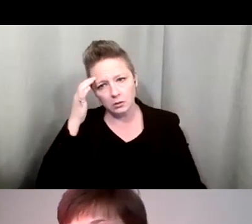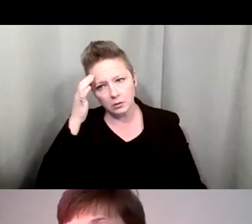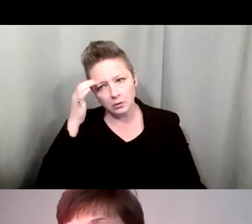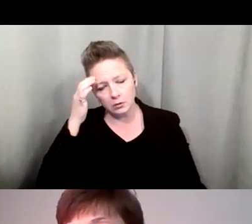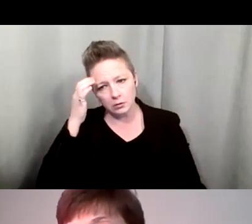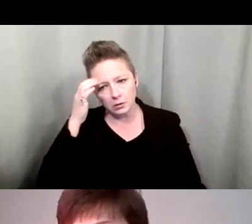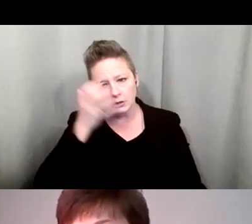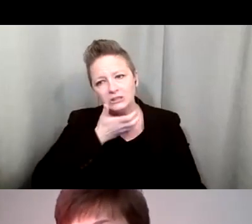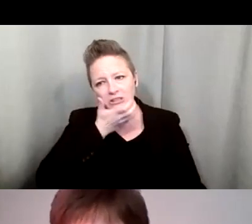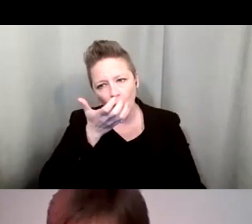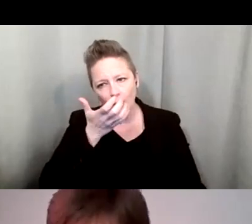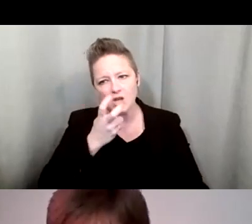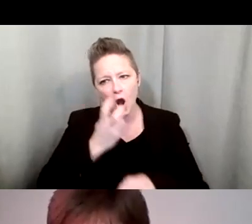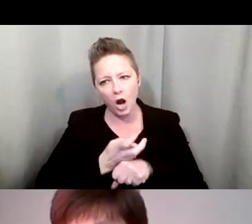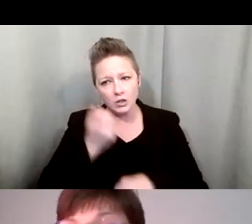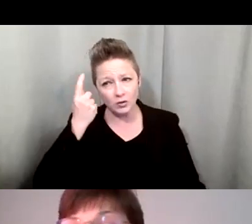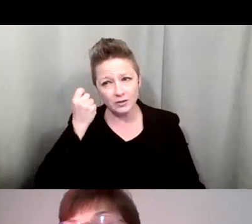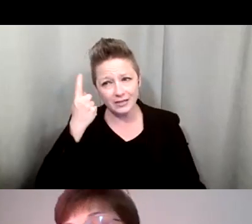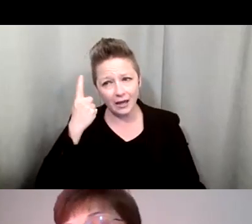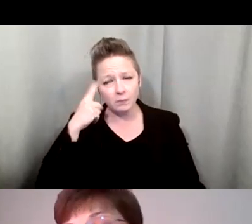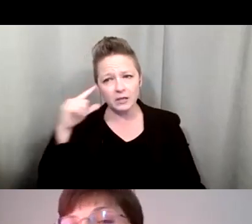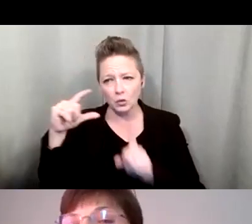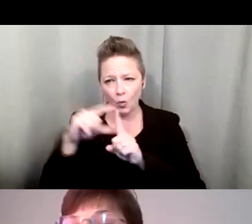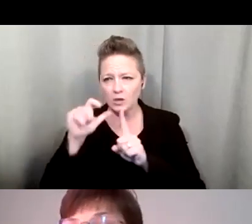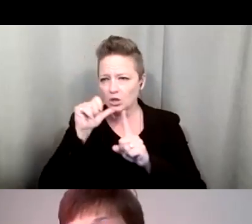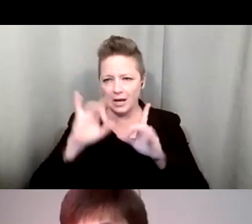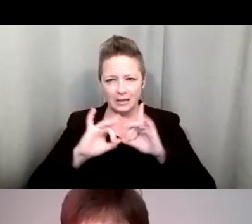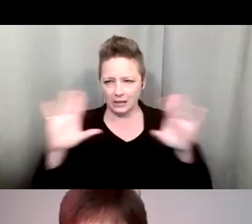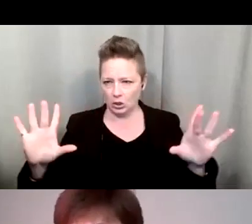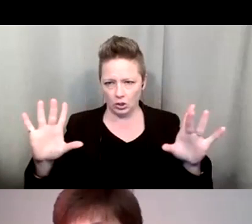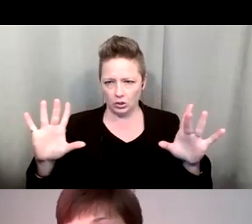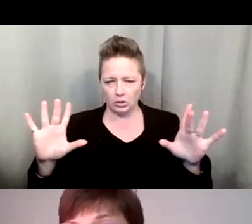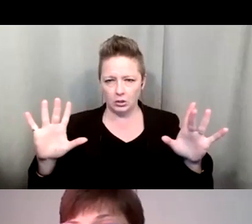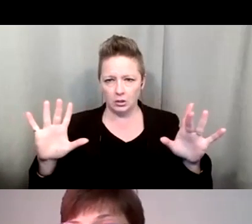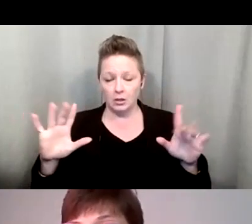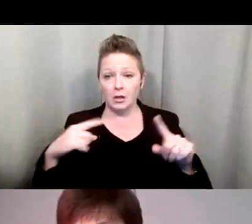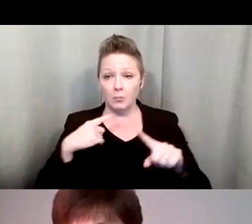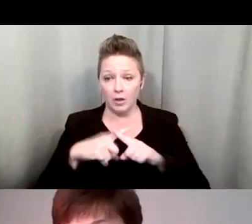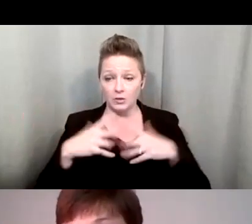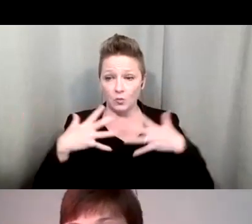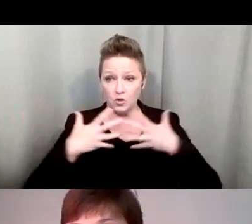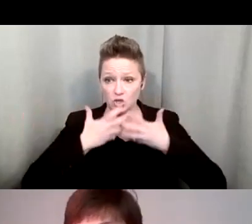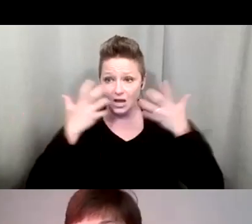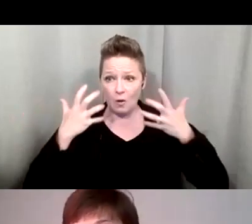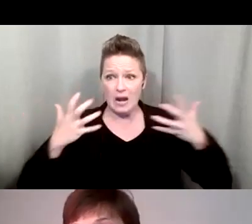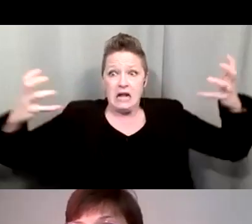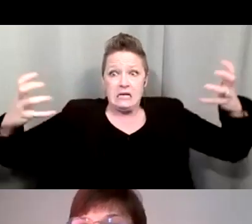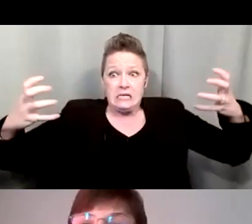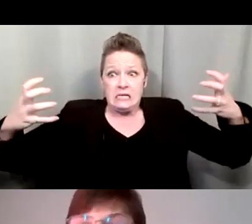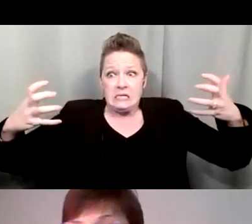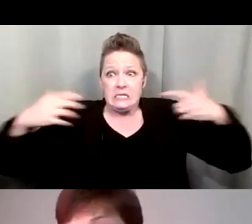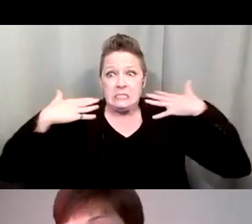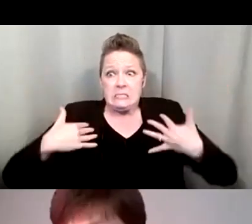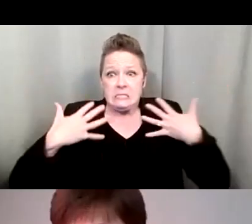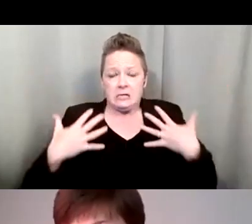understand because your speech is distorted. And as you shout, your body language mirrors that because you're not